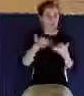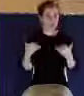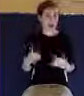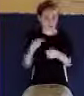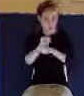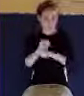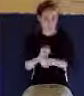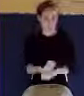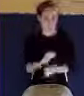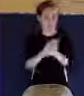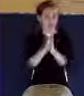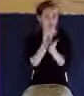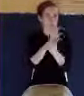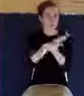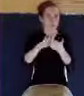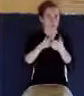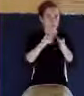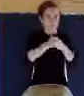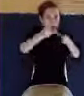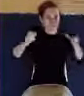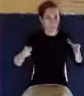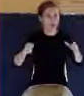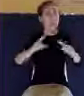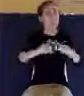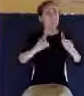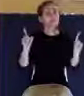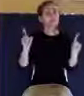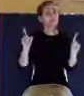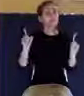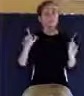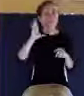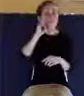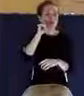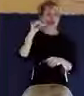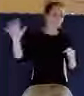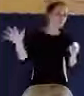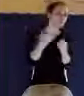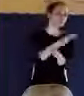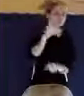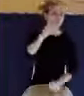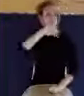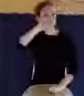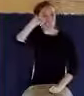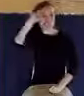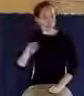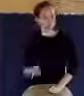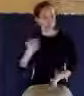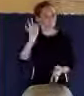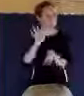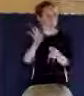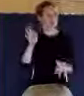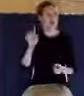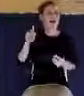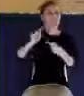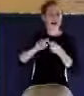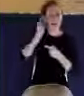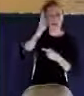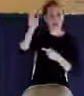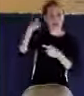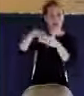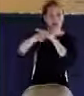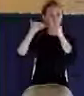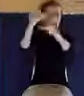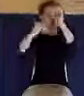we are glorified when Jesus comes back. And until that time, we still live in this body of